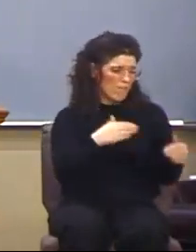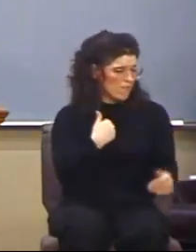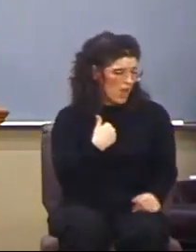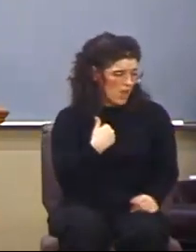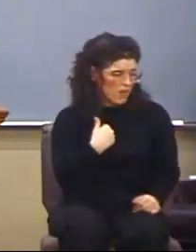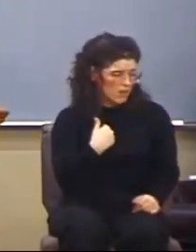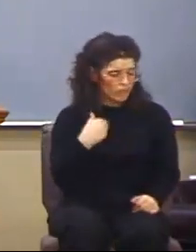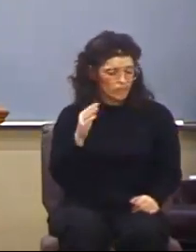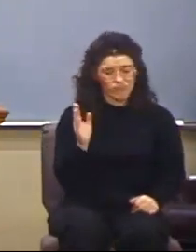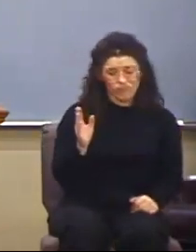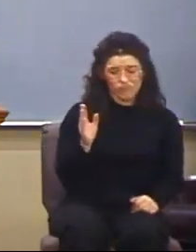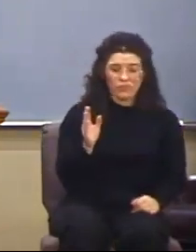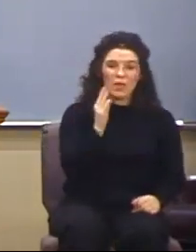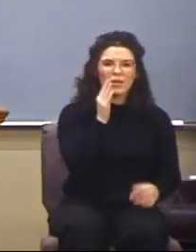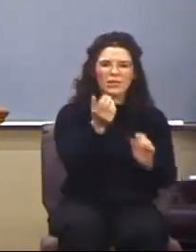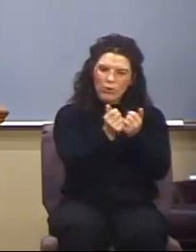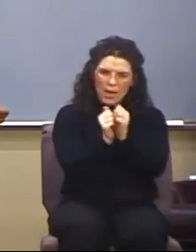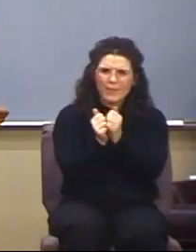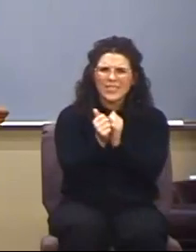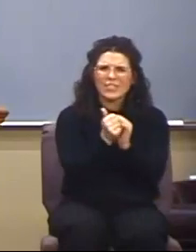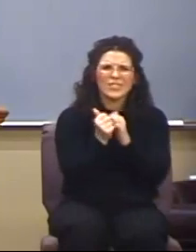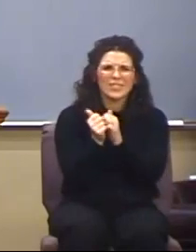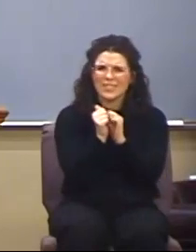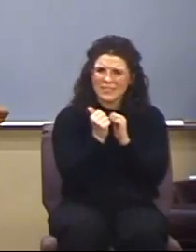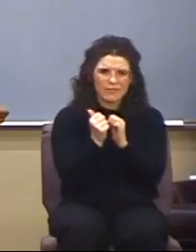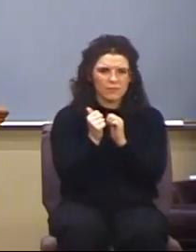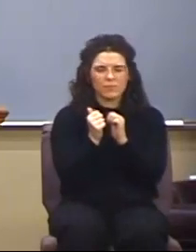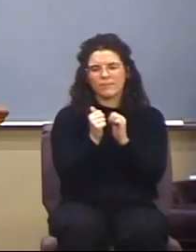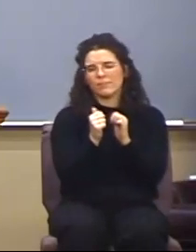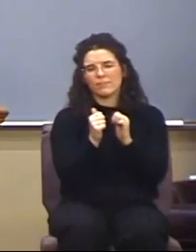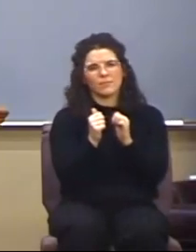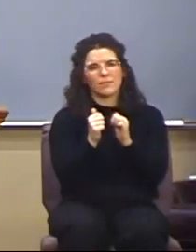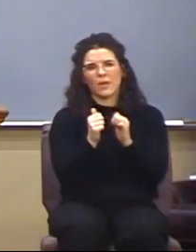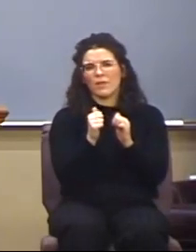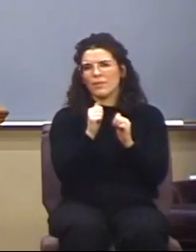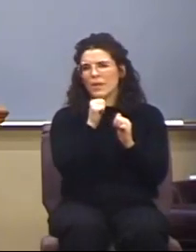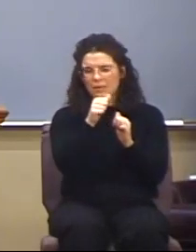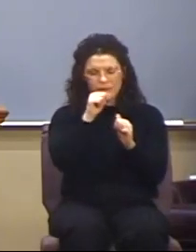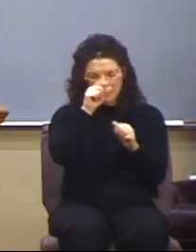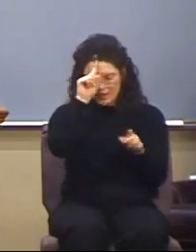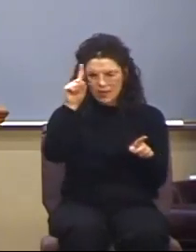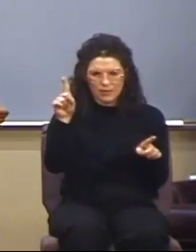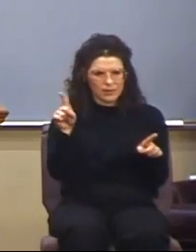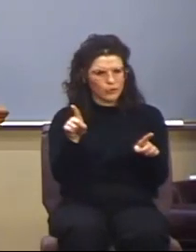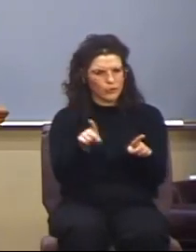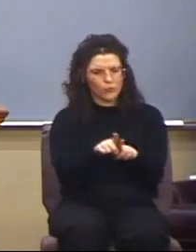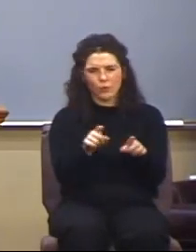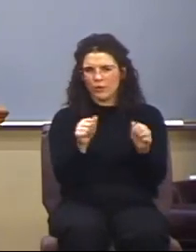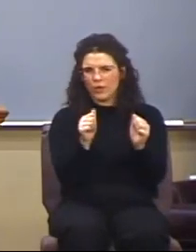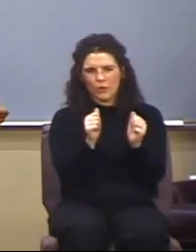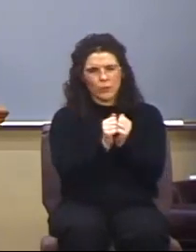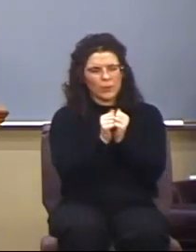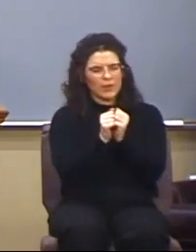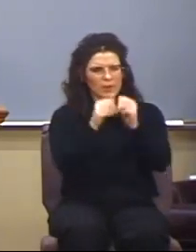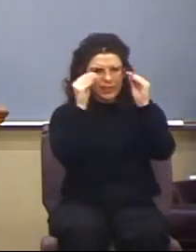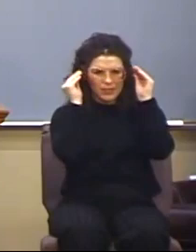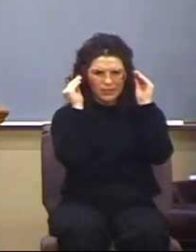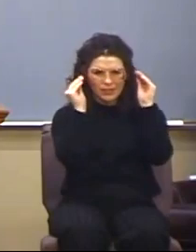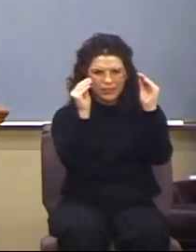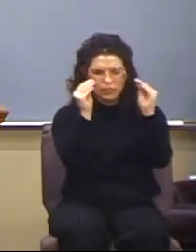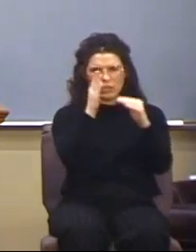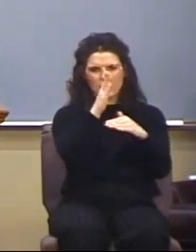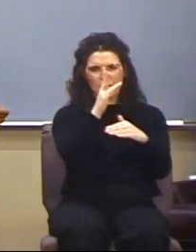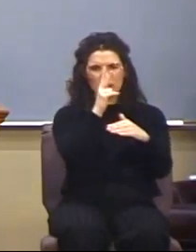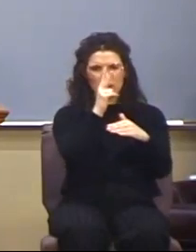becomes sort of a competition that defies the very principle that the